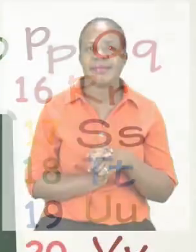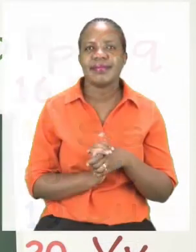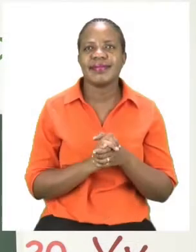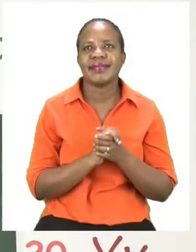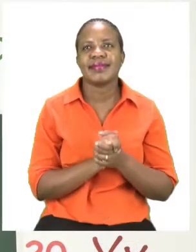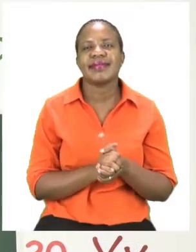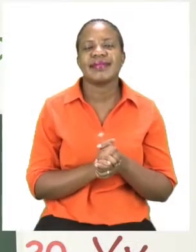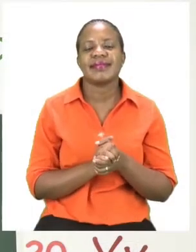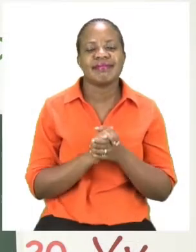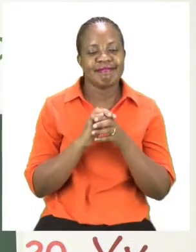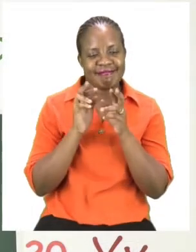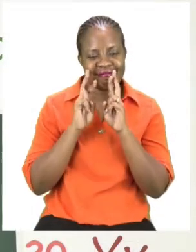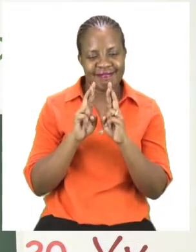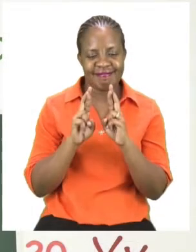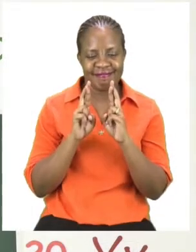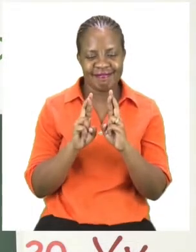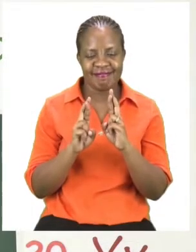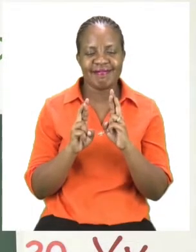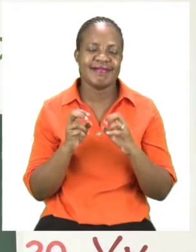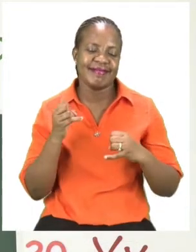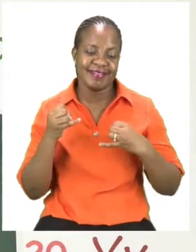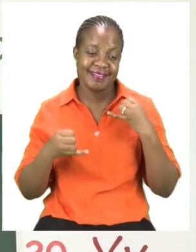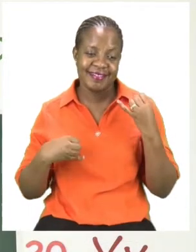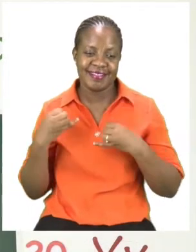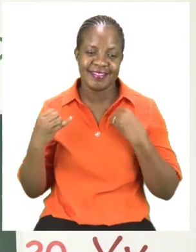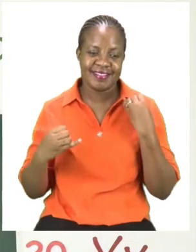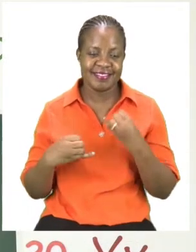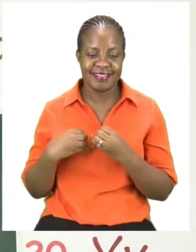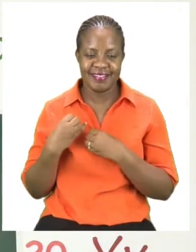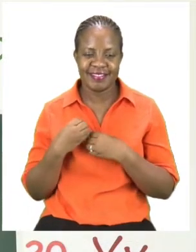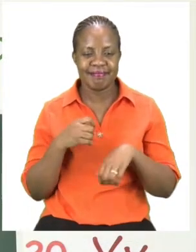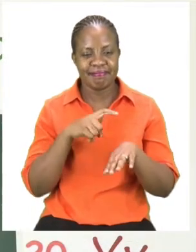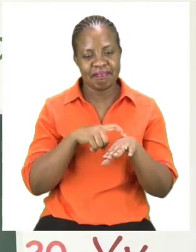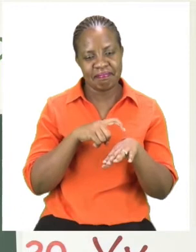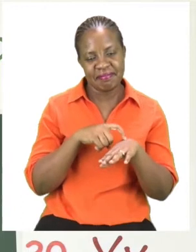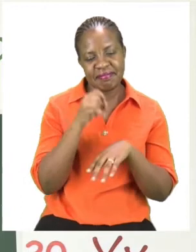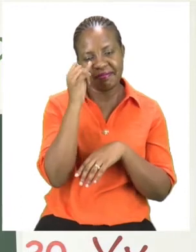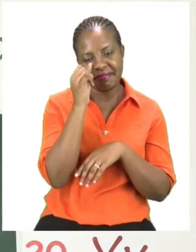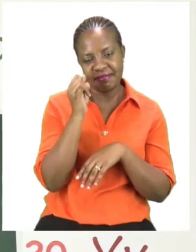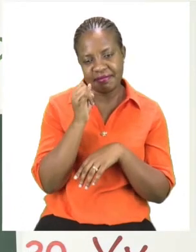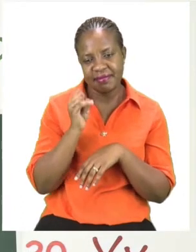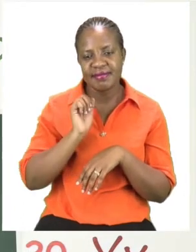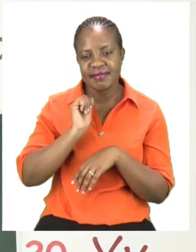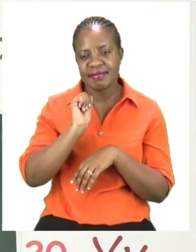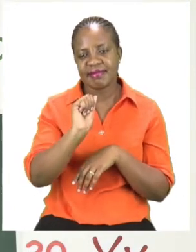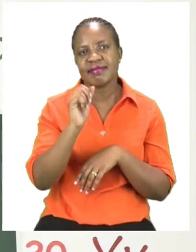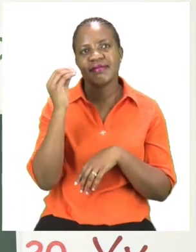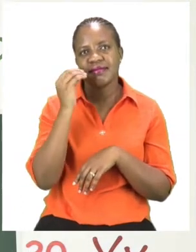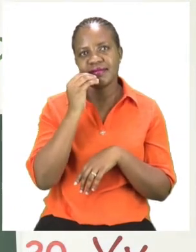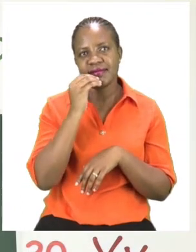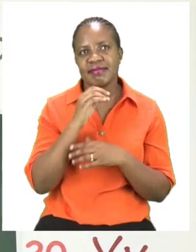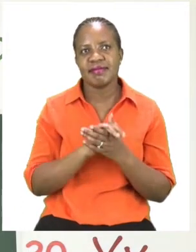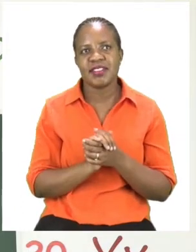I hope you enjoyed yourself when you were drawing your foods. And remember, there's no such thing as a wrong type